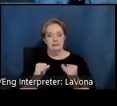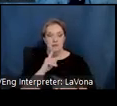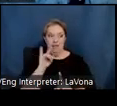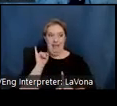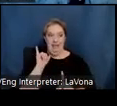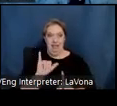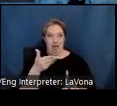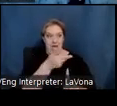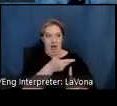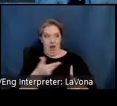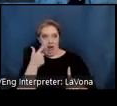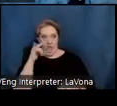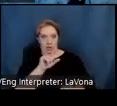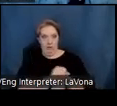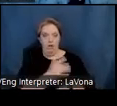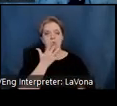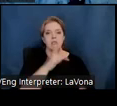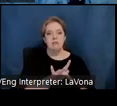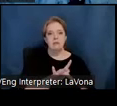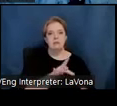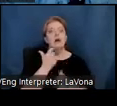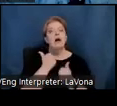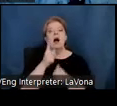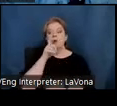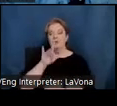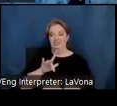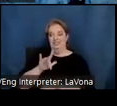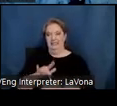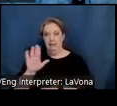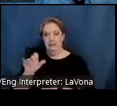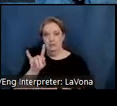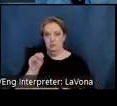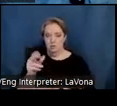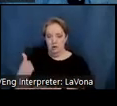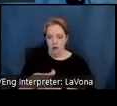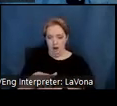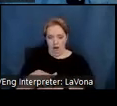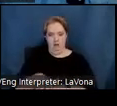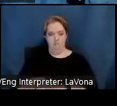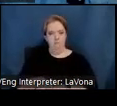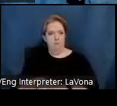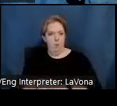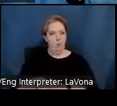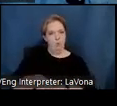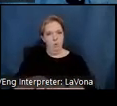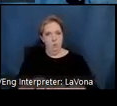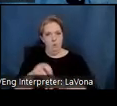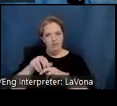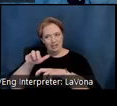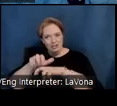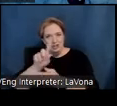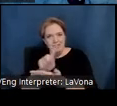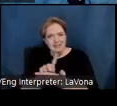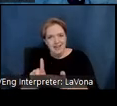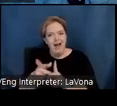Sam, because now everybody who passed through Dreyfus's West Coast studio would now sit in a chair designed and built